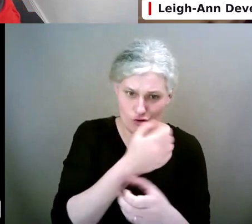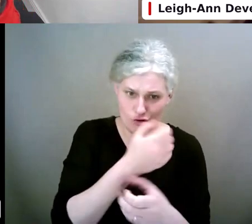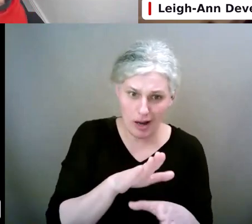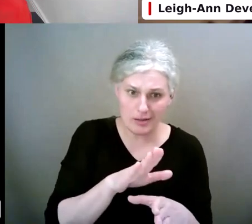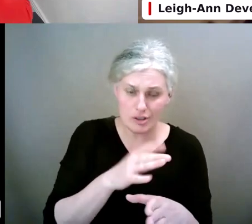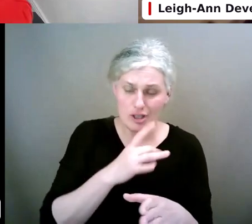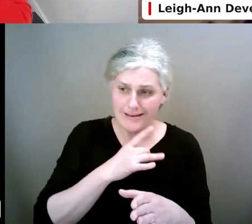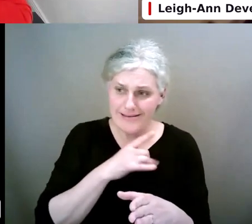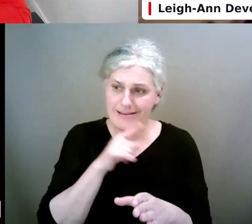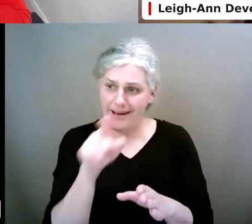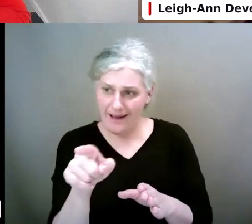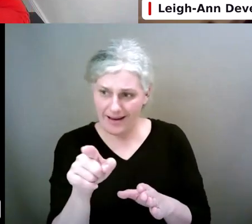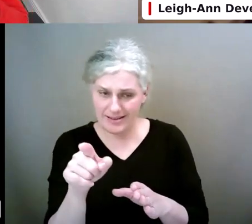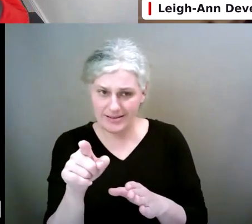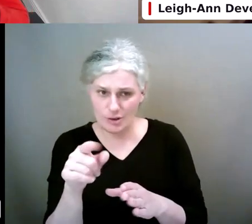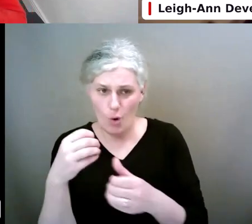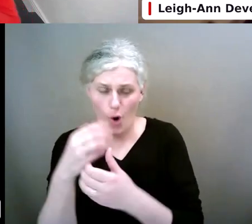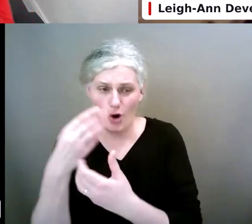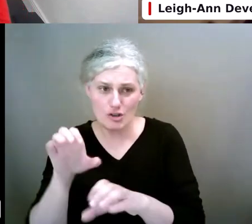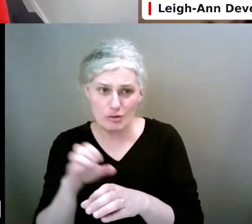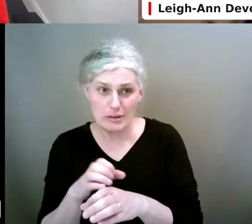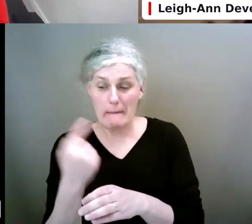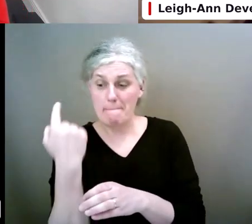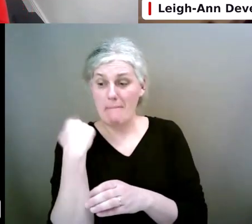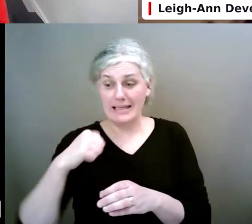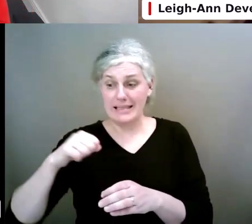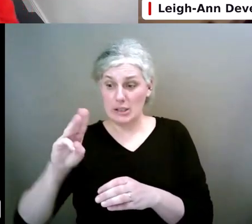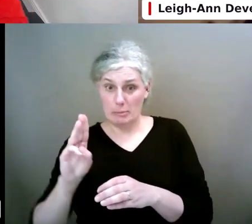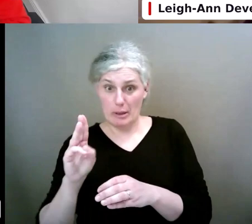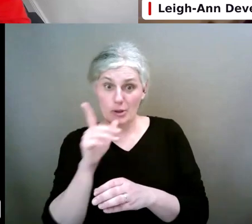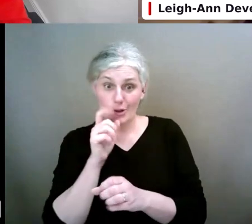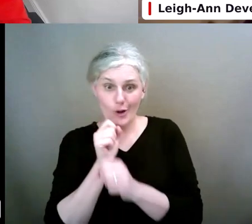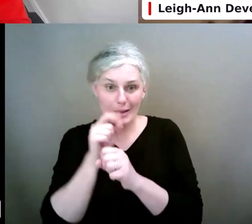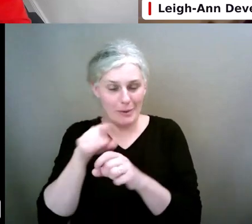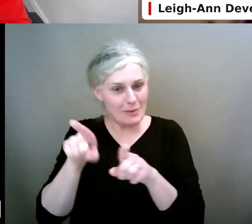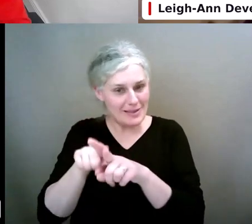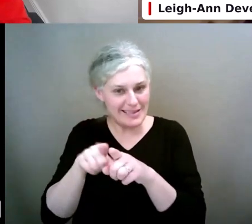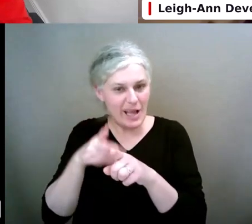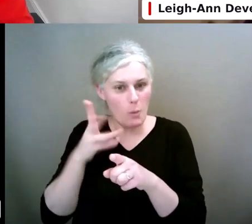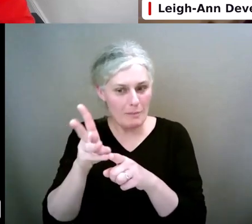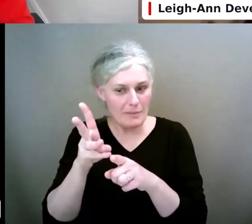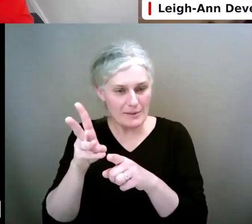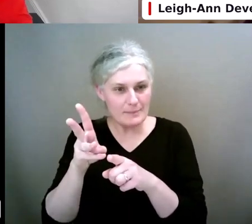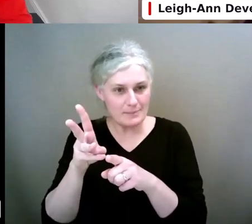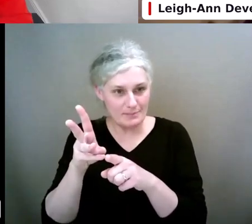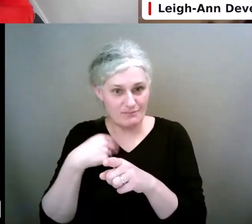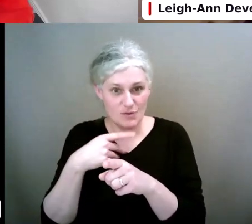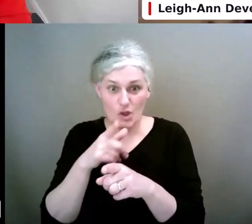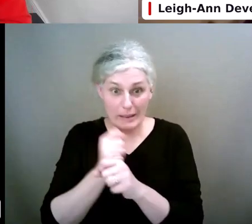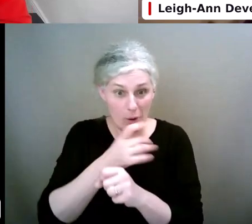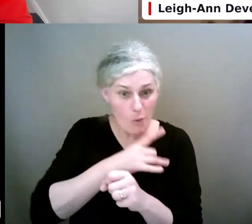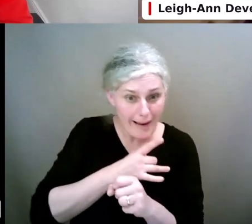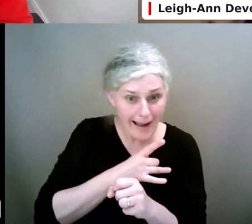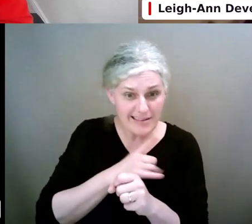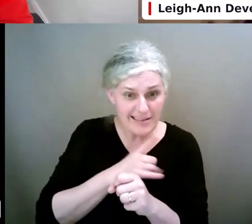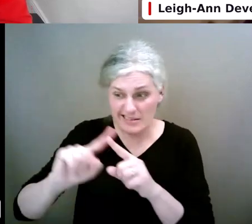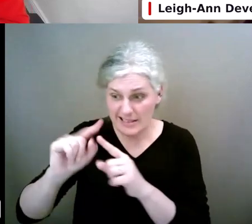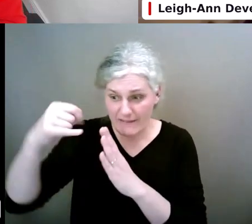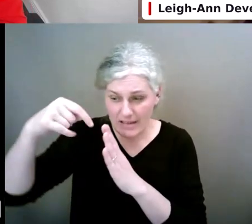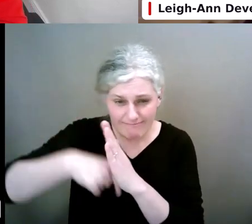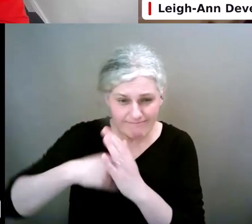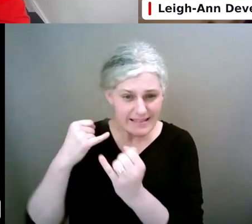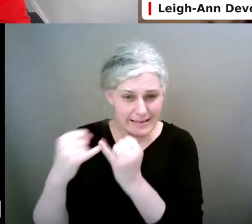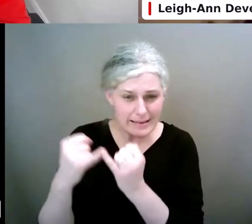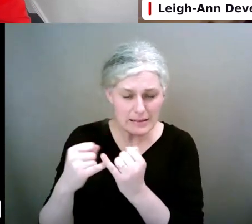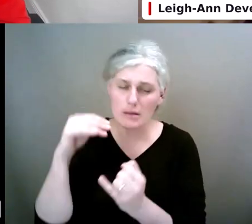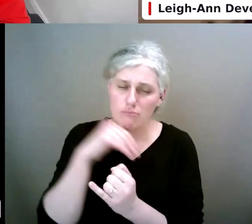back in September of this season is on there as well. Have a look at it. I go into more detail. But about kindness. It's so important to talk to about